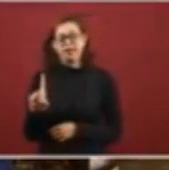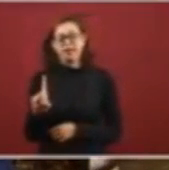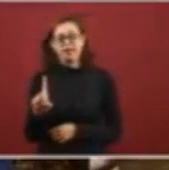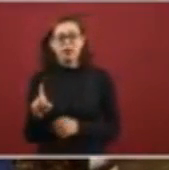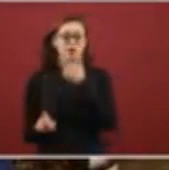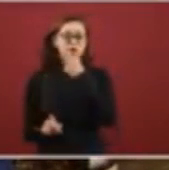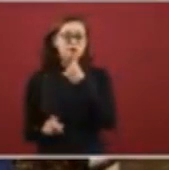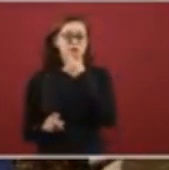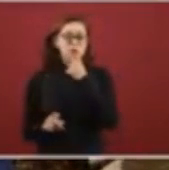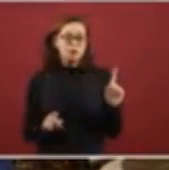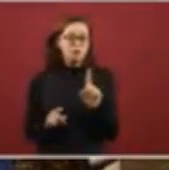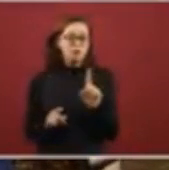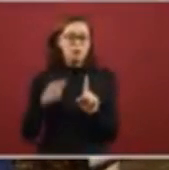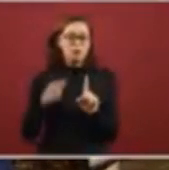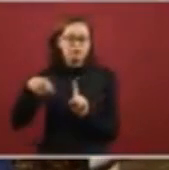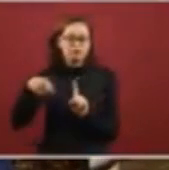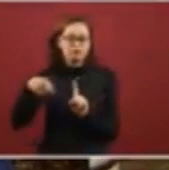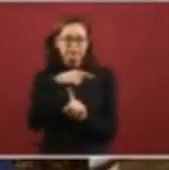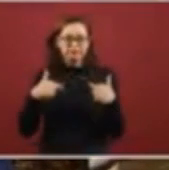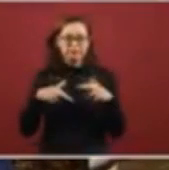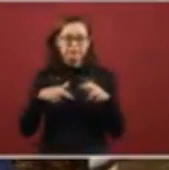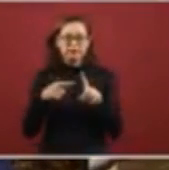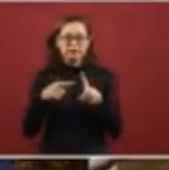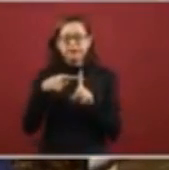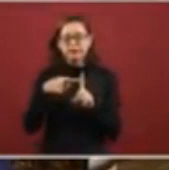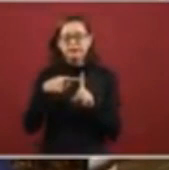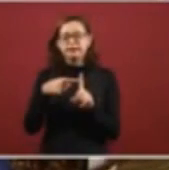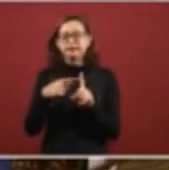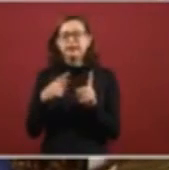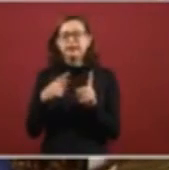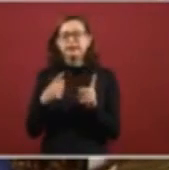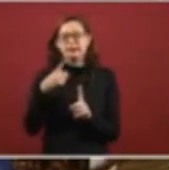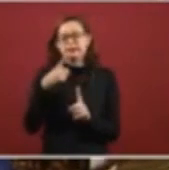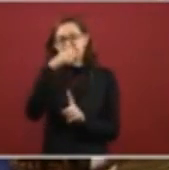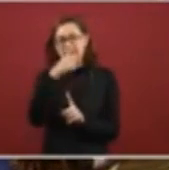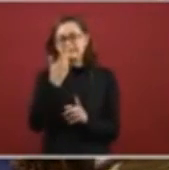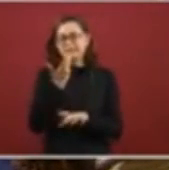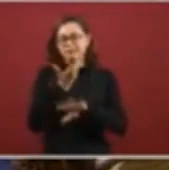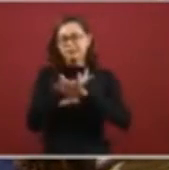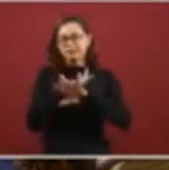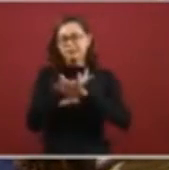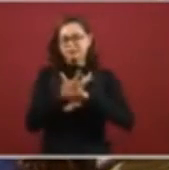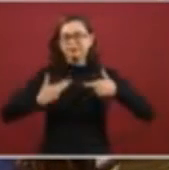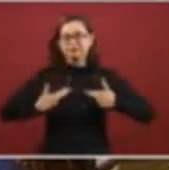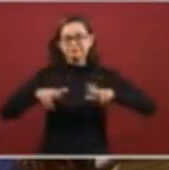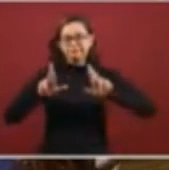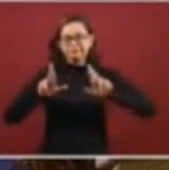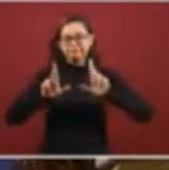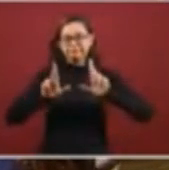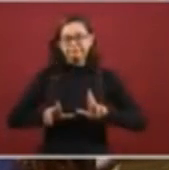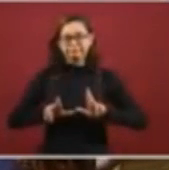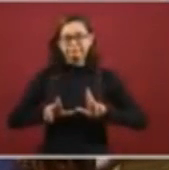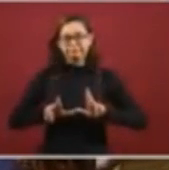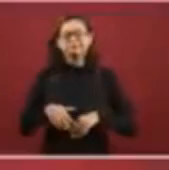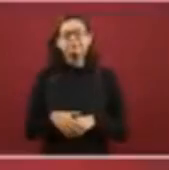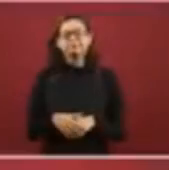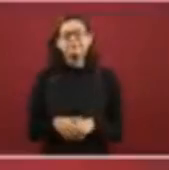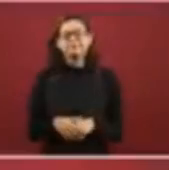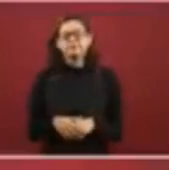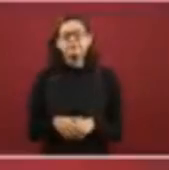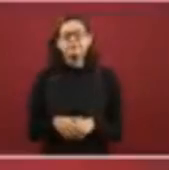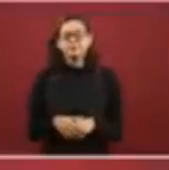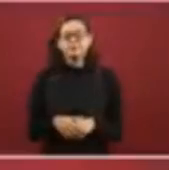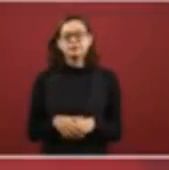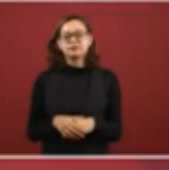the Chief of State of the Department of State of the United States.